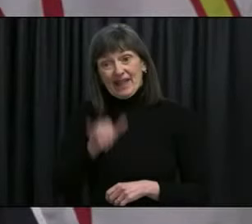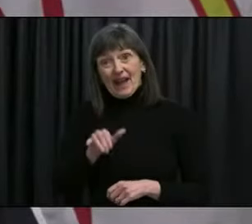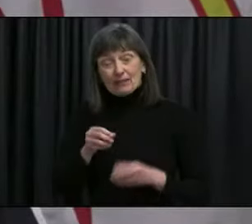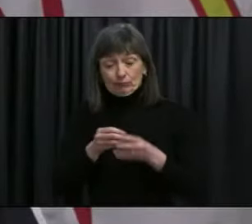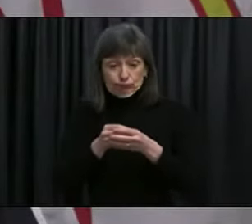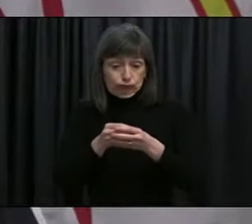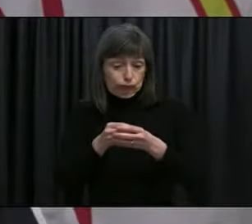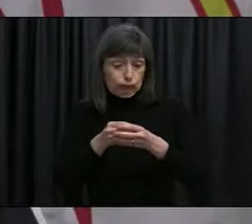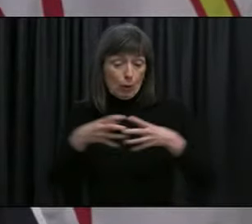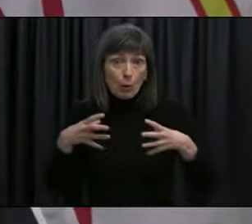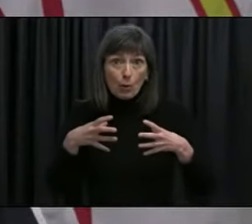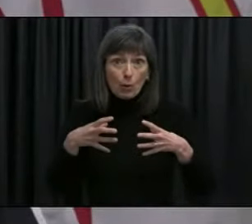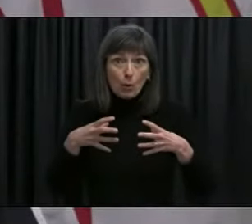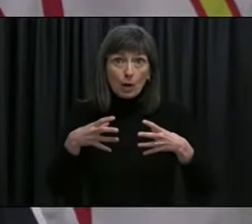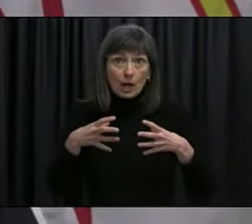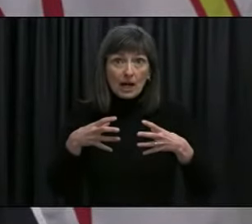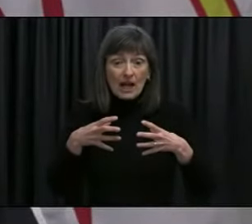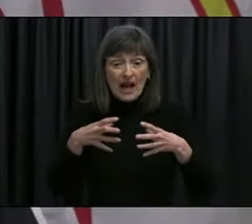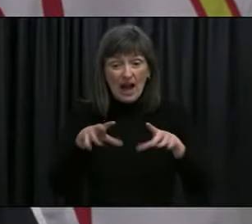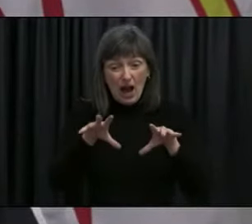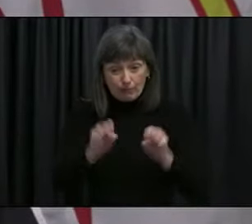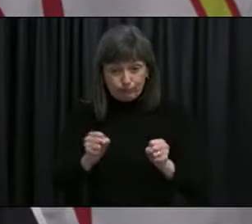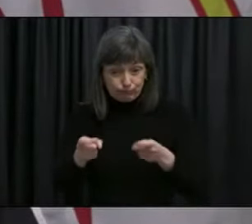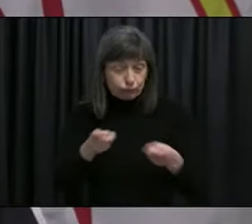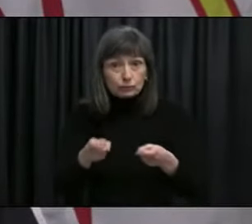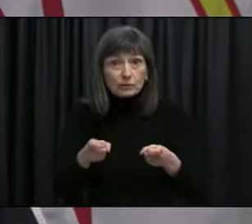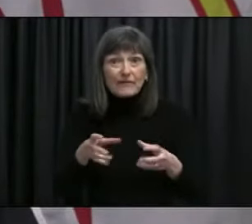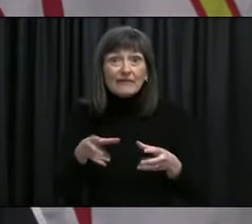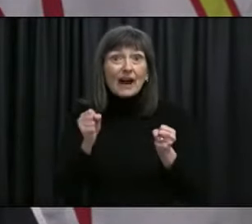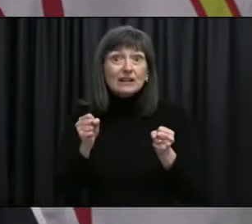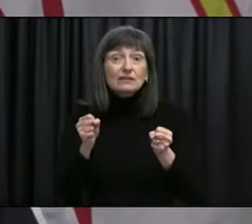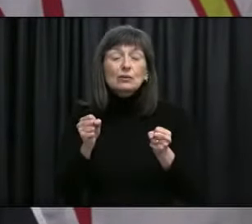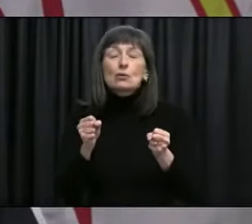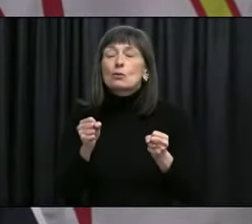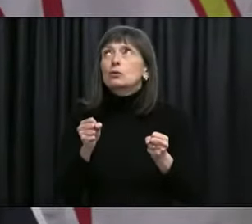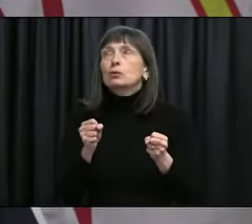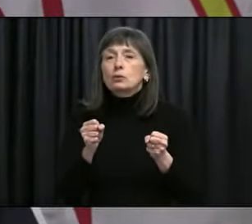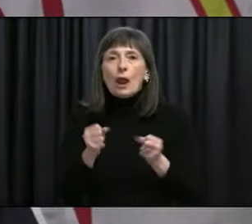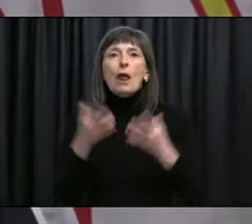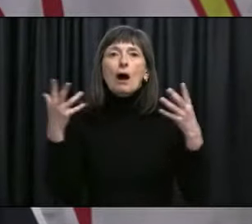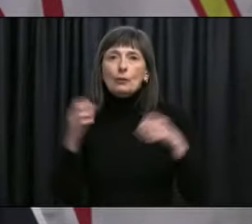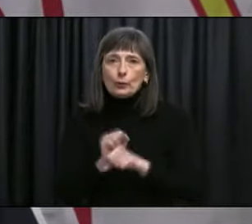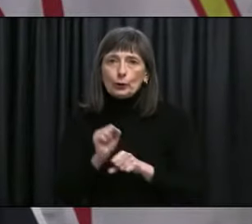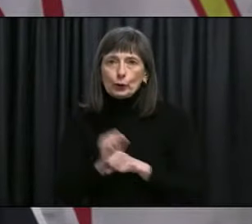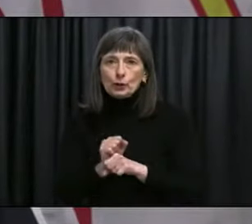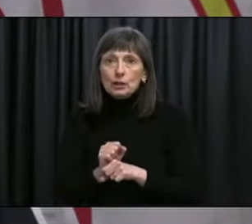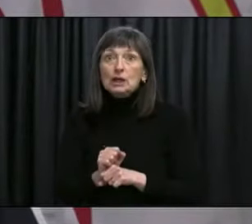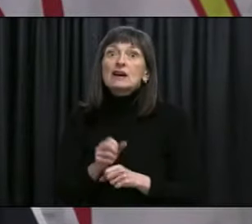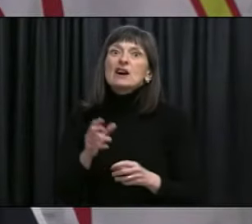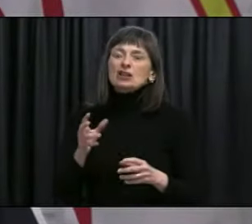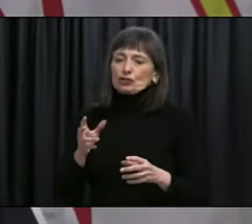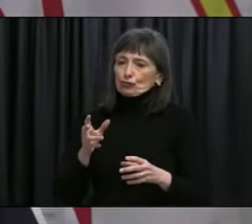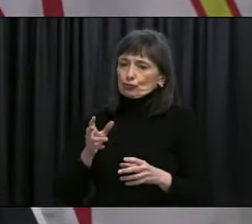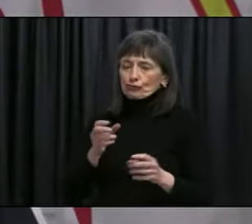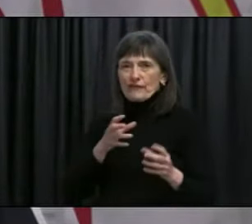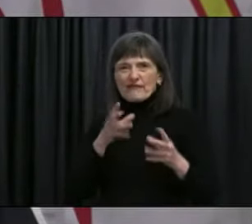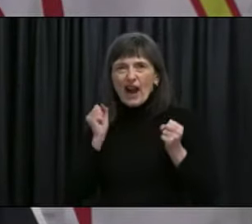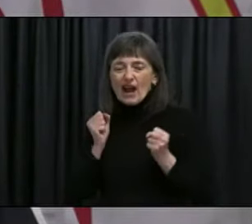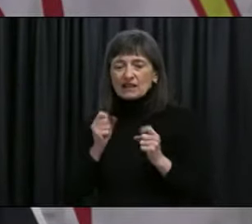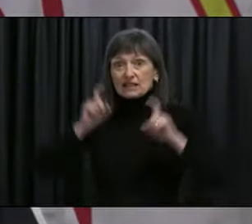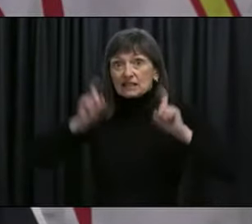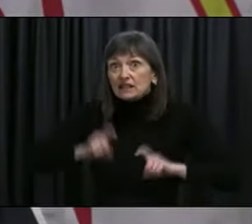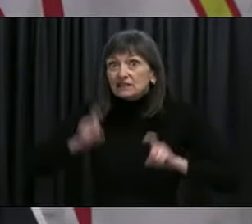that that that outbreak came under control um contact you know aggressive contact tracing aggressive testing